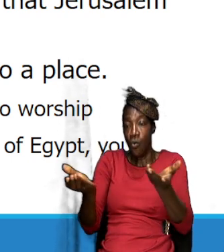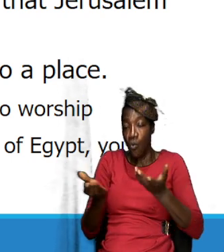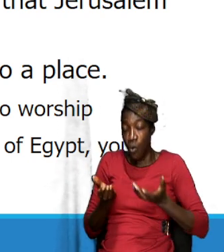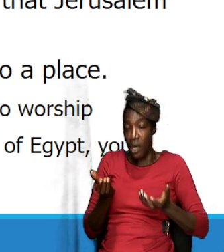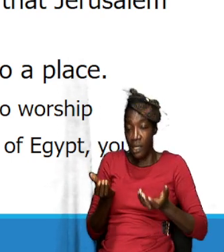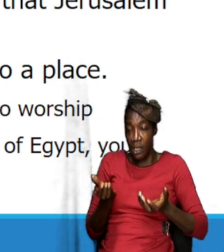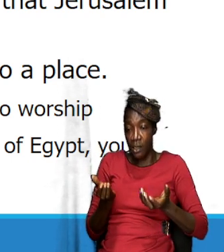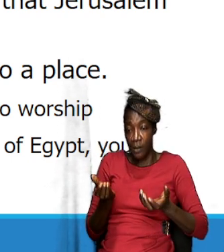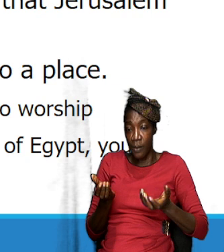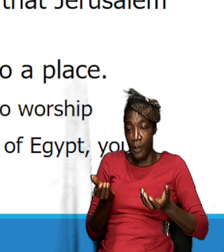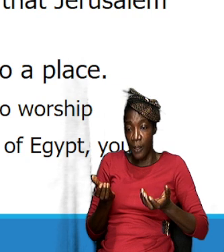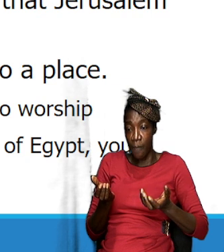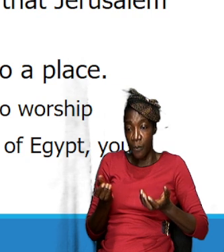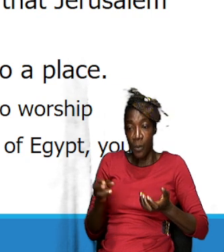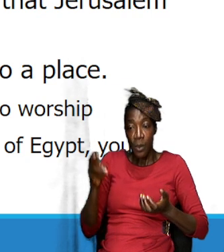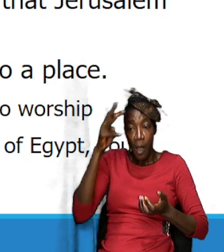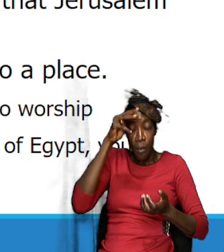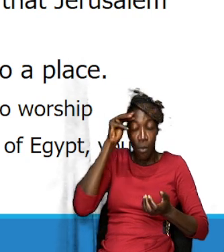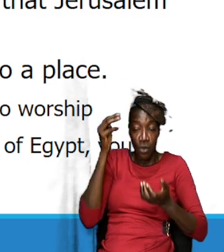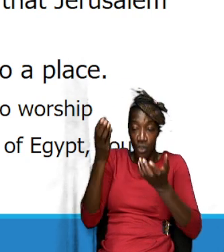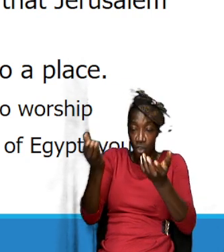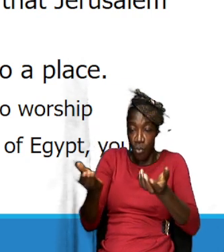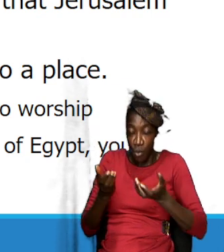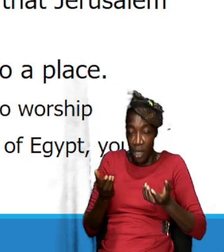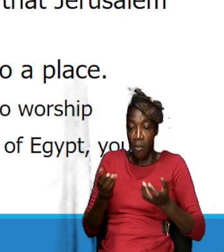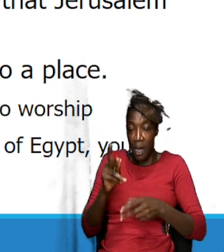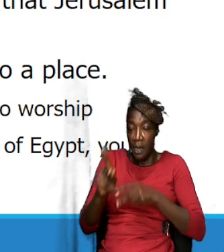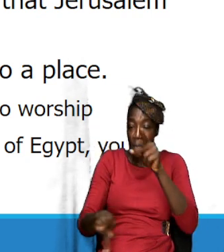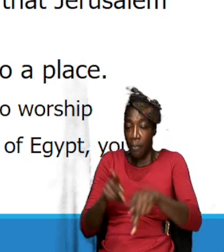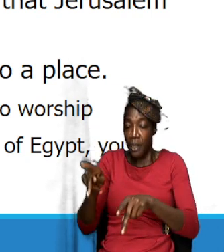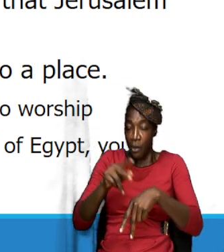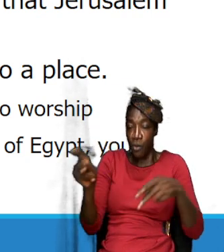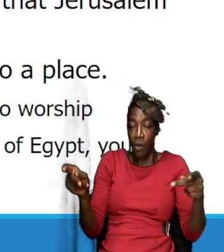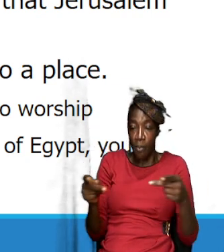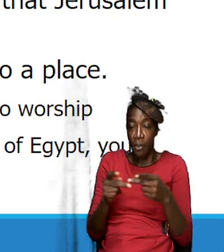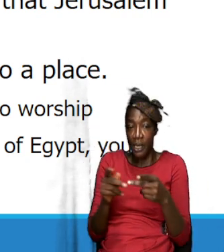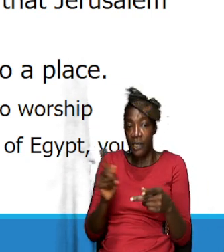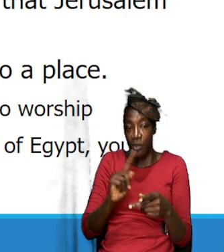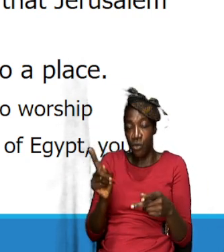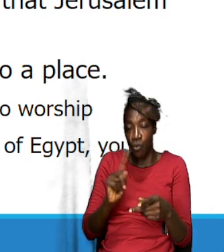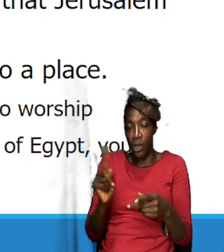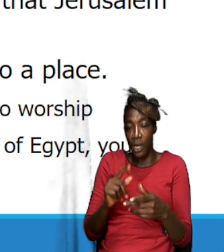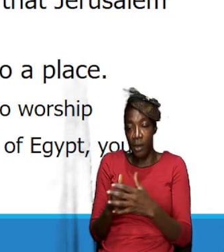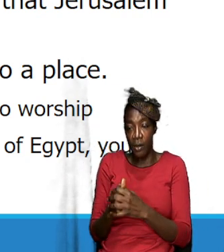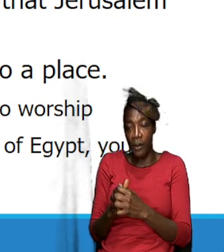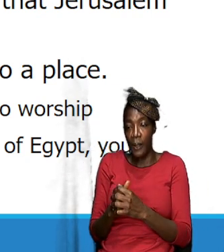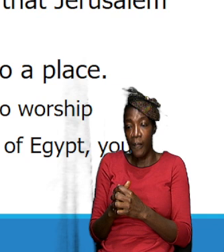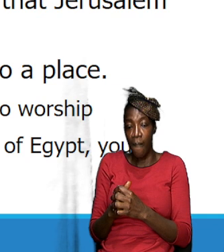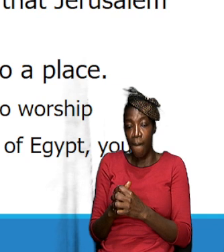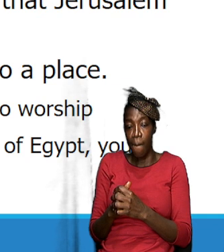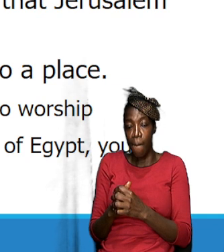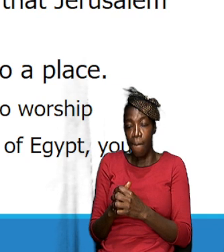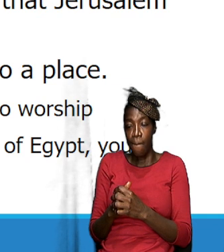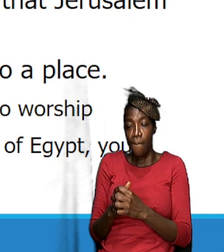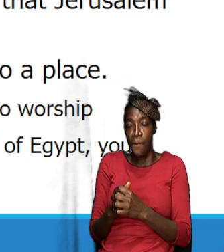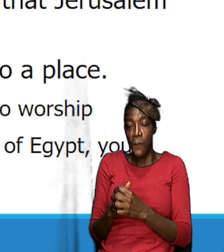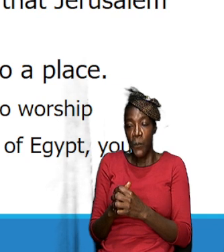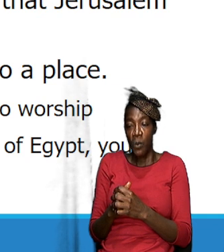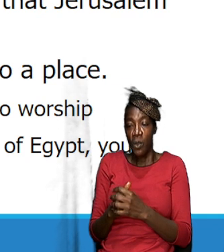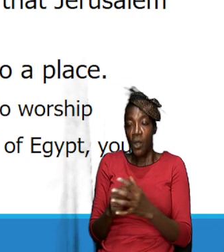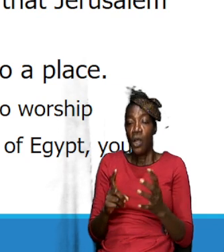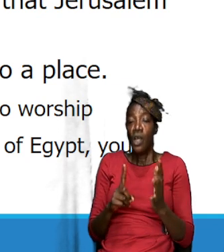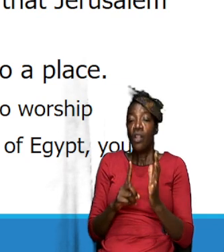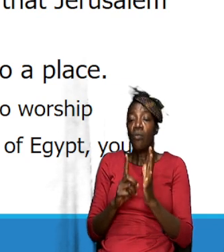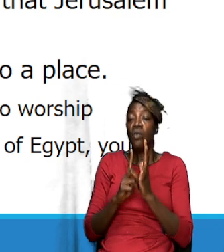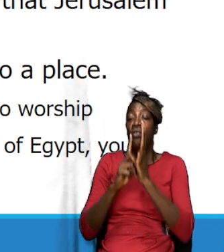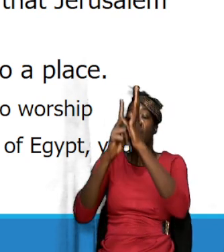to bring he wanted Moses to bring back the people to a place where you know it was declared that the place